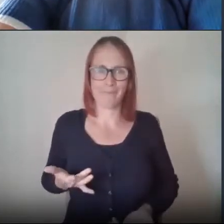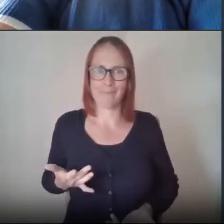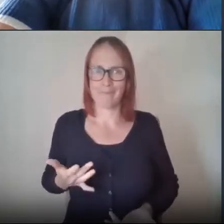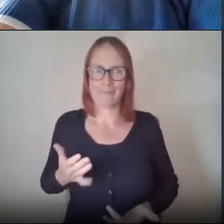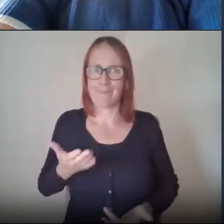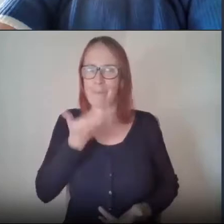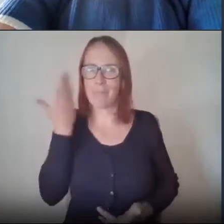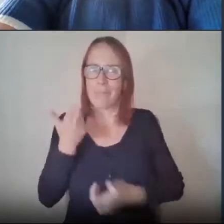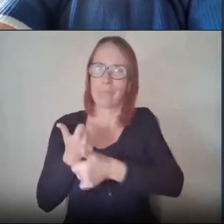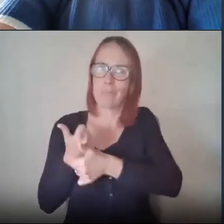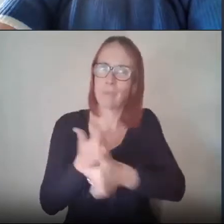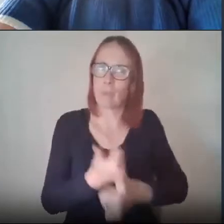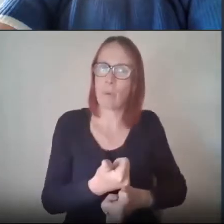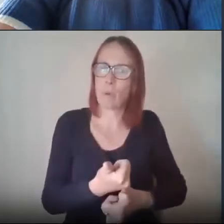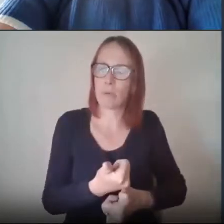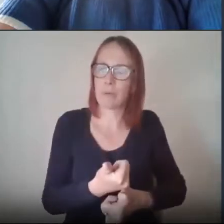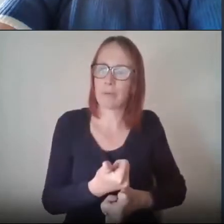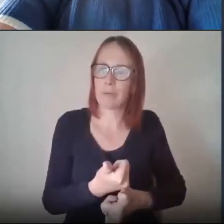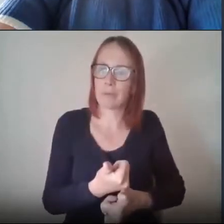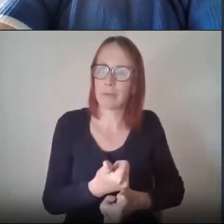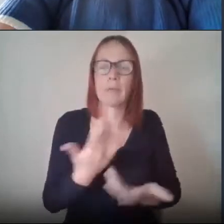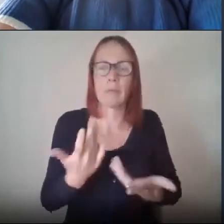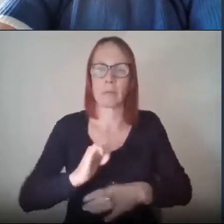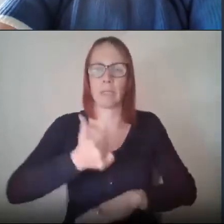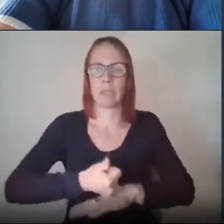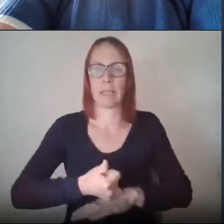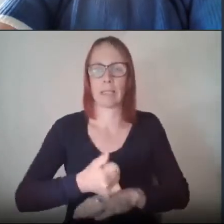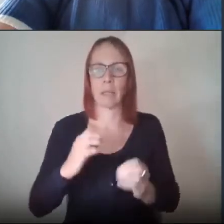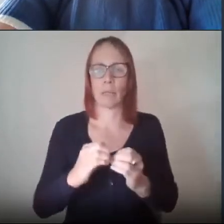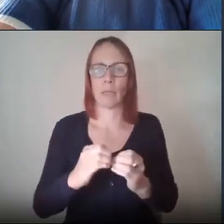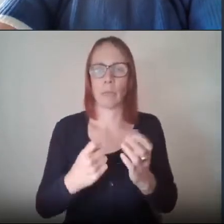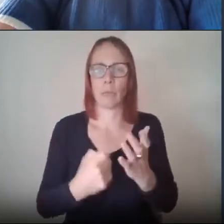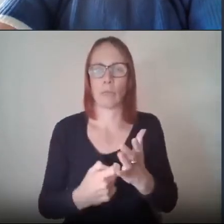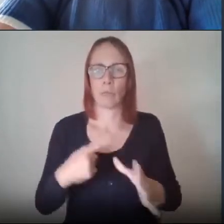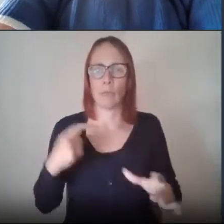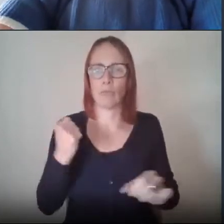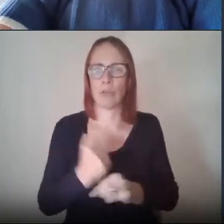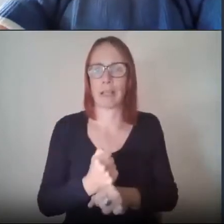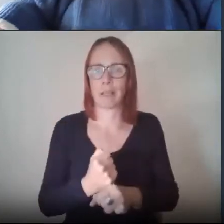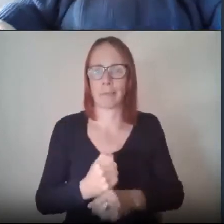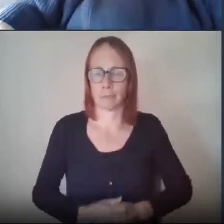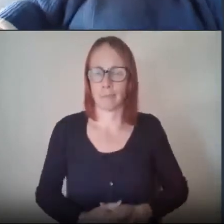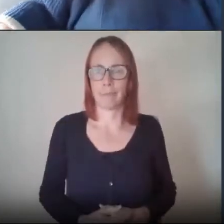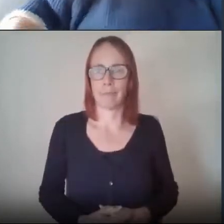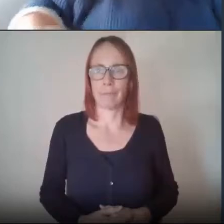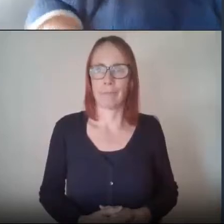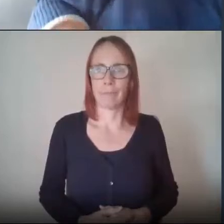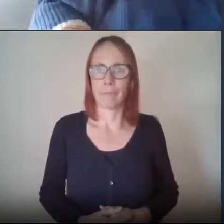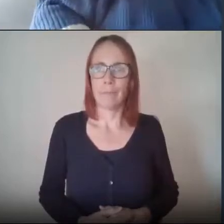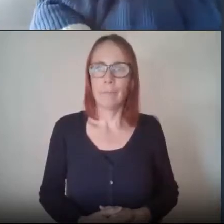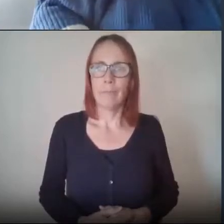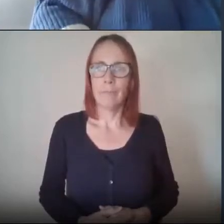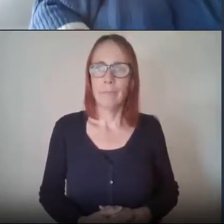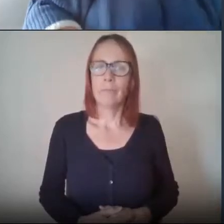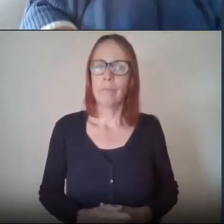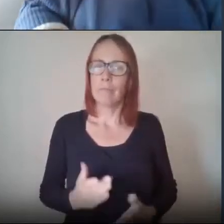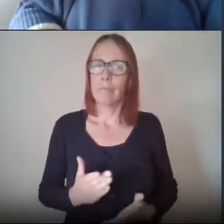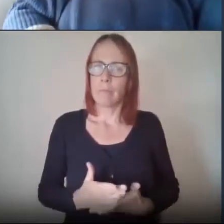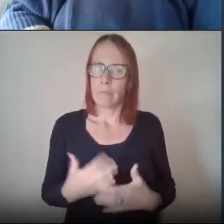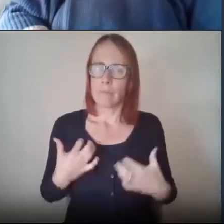hence the creation of brag that's really good